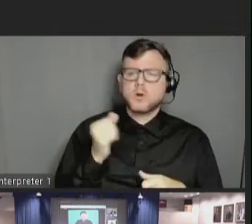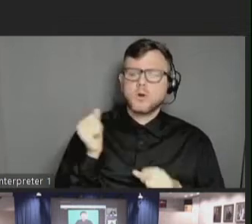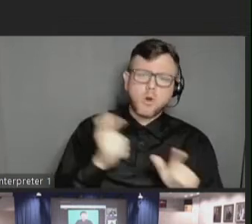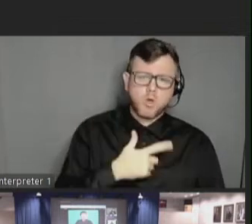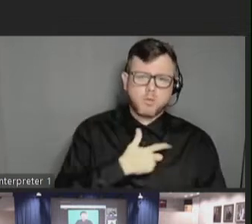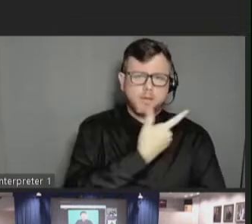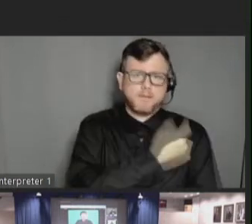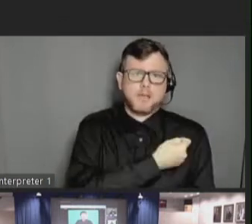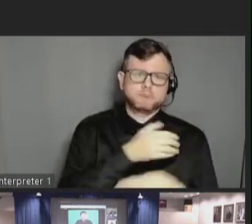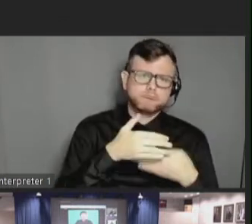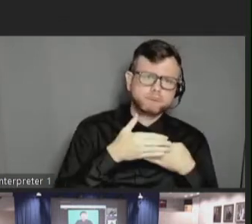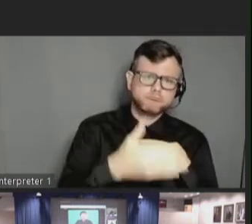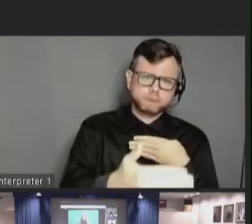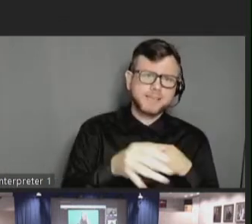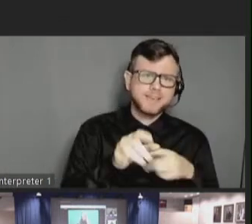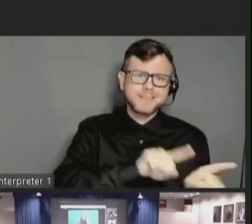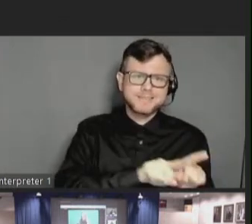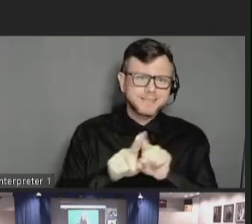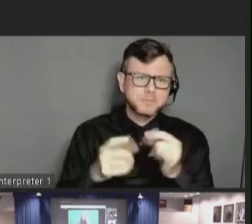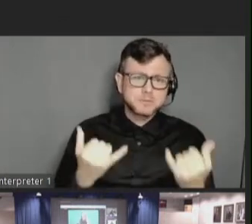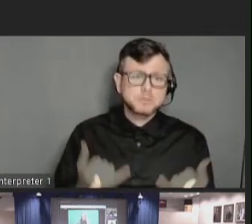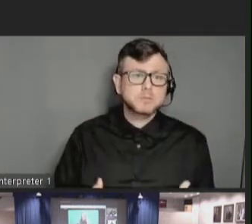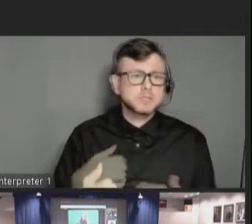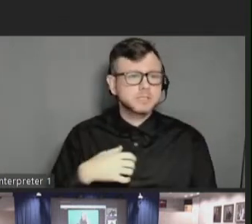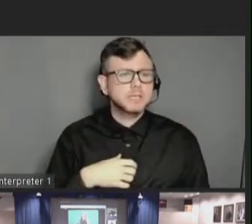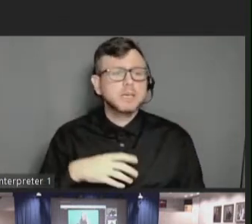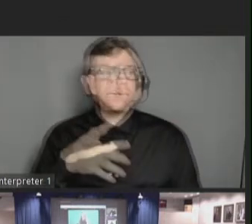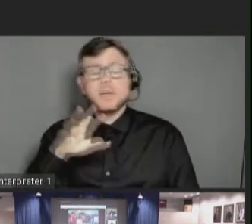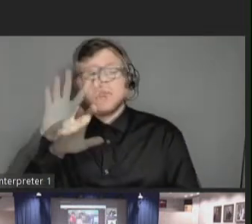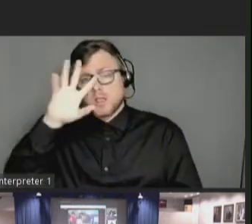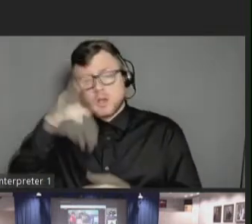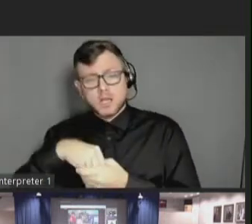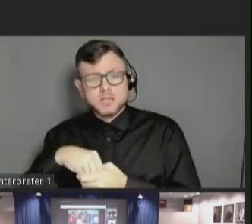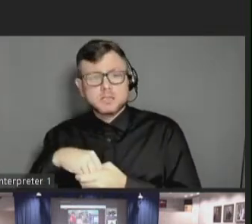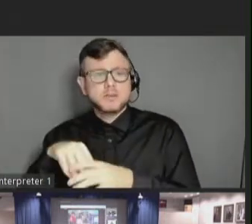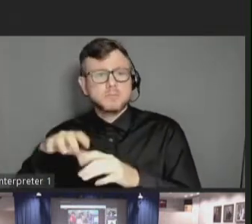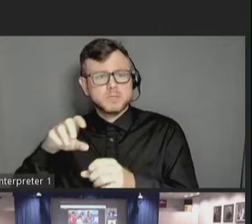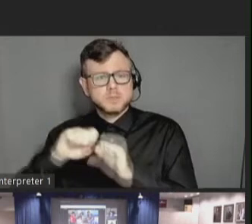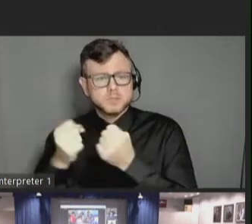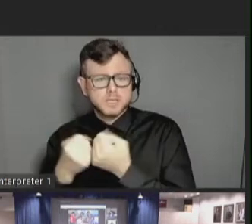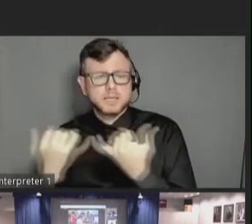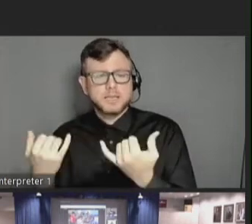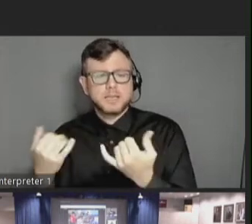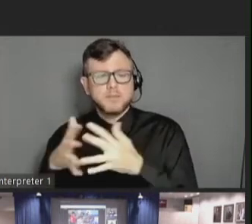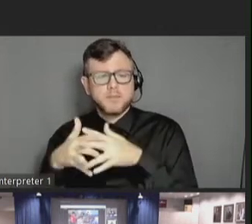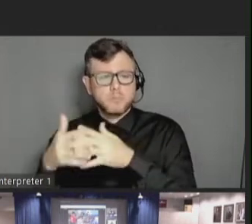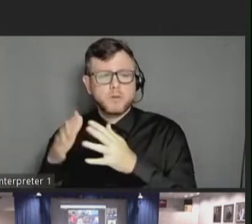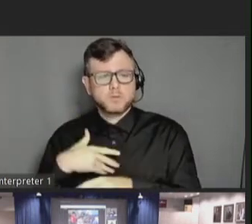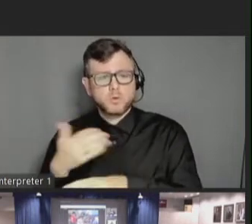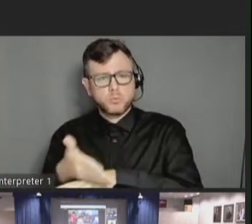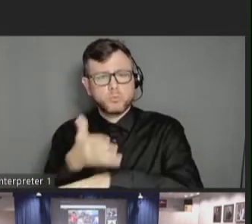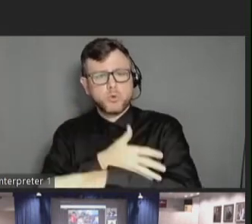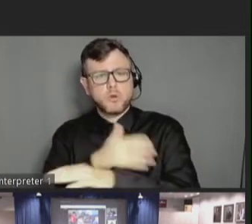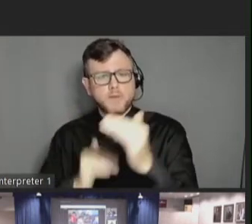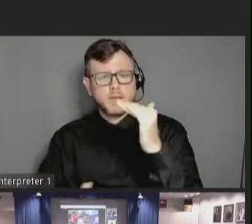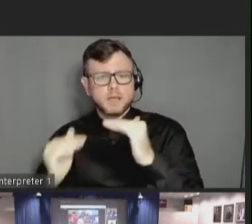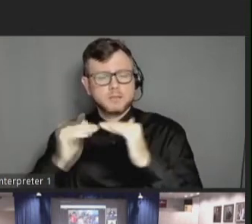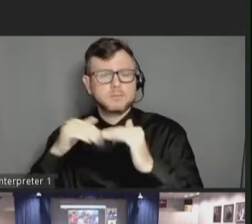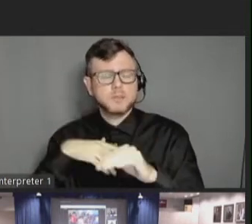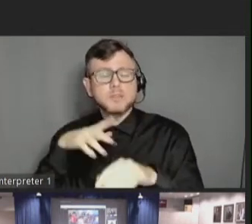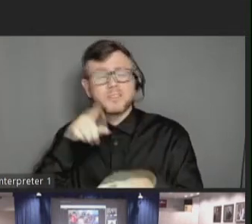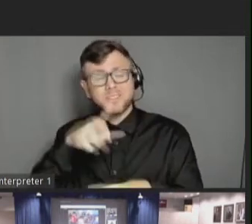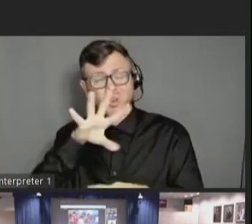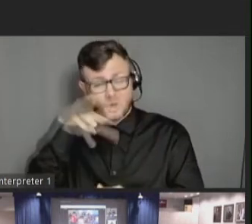like I did today. The Autism Society of America is charting a path to improve health equity to ensure that the autism community